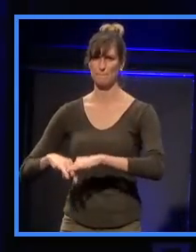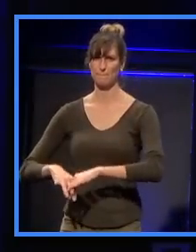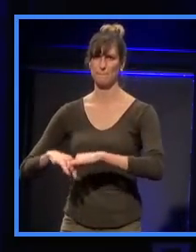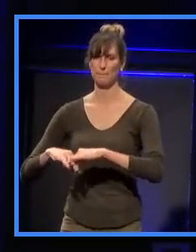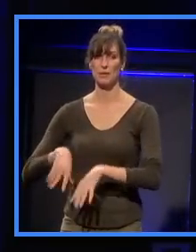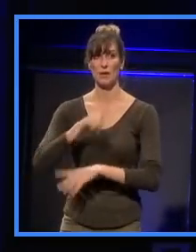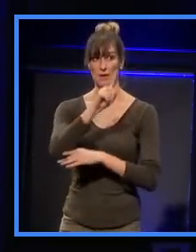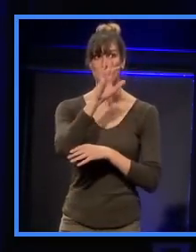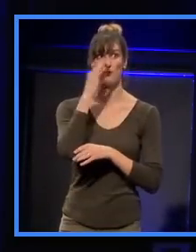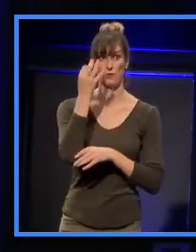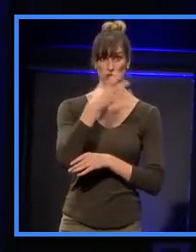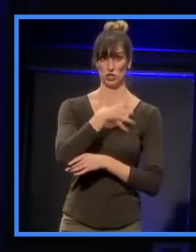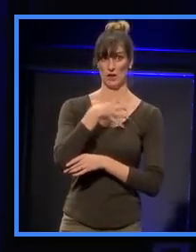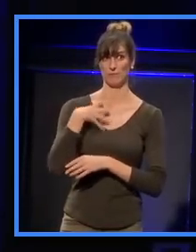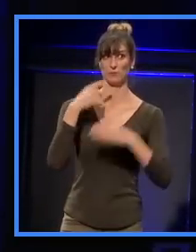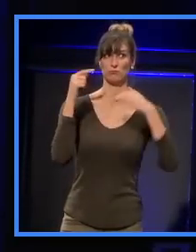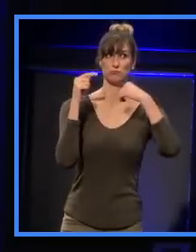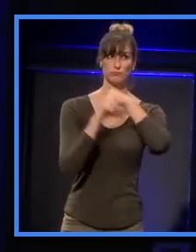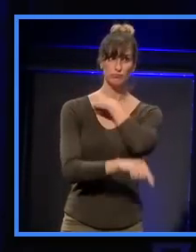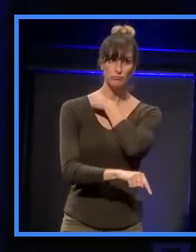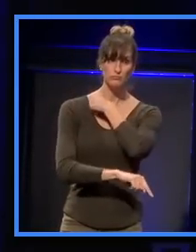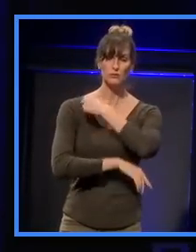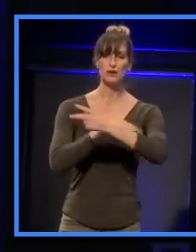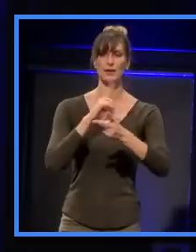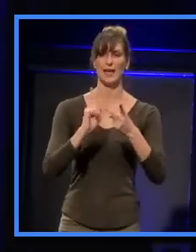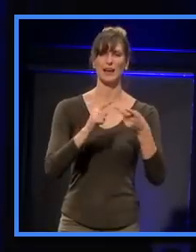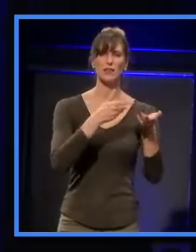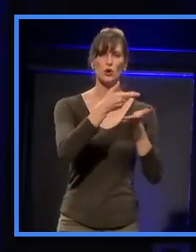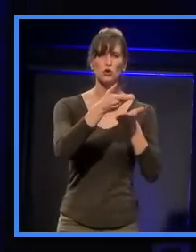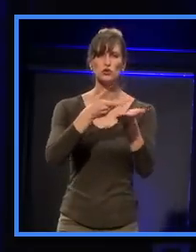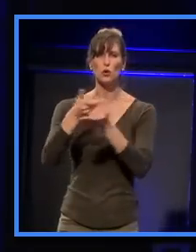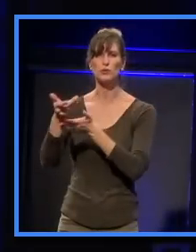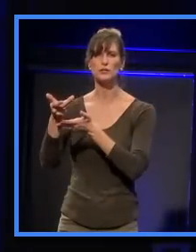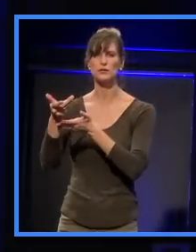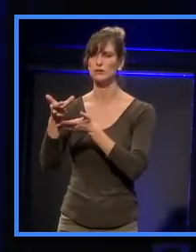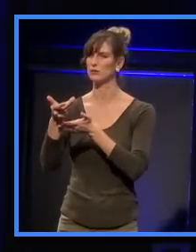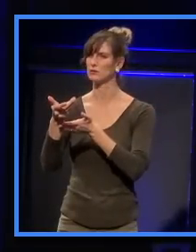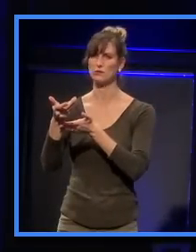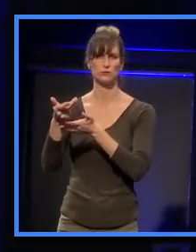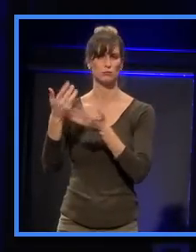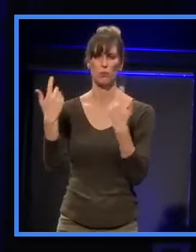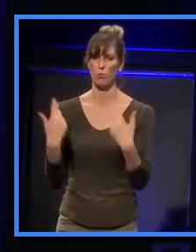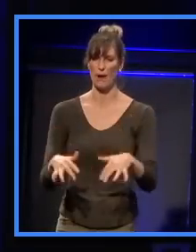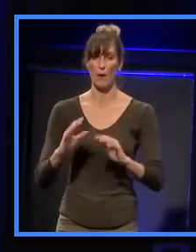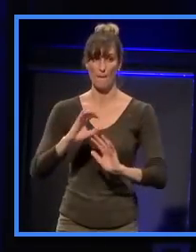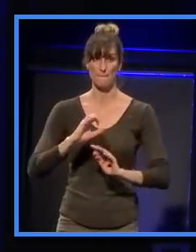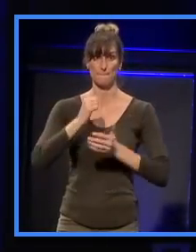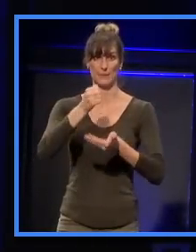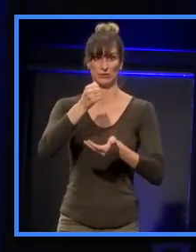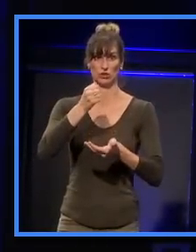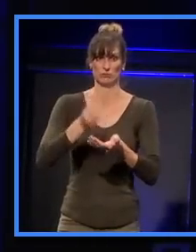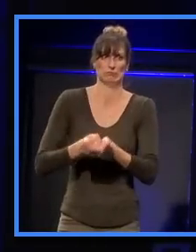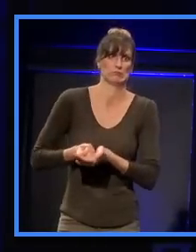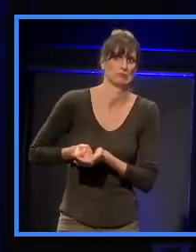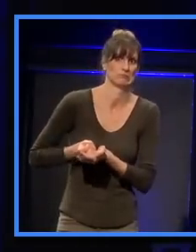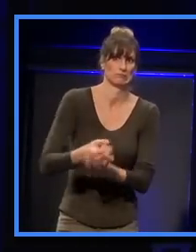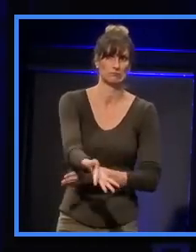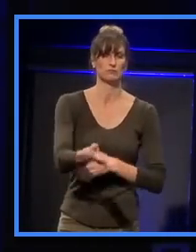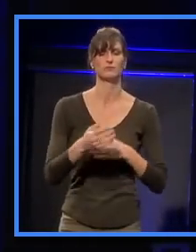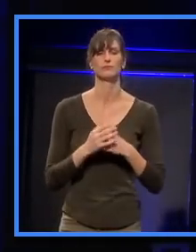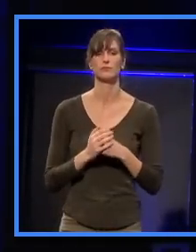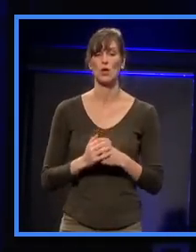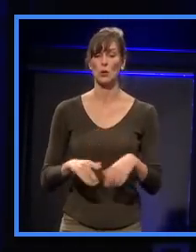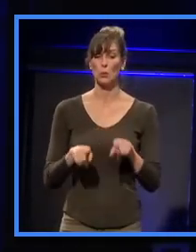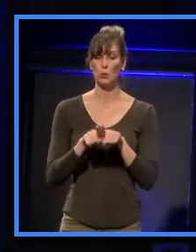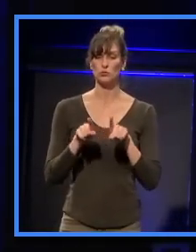financially, and all the consultants. We've all had huge overruns. And also, the